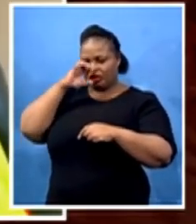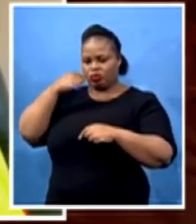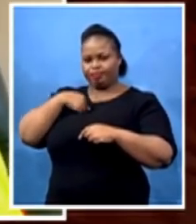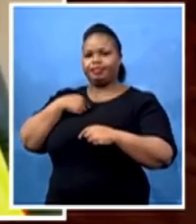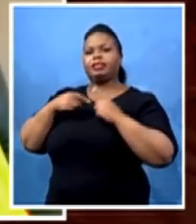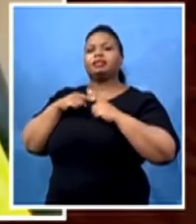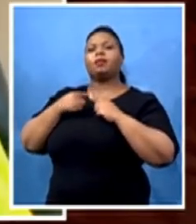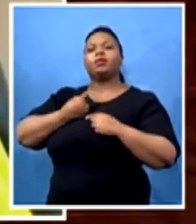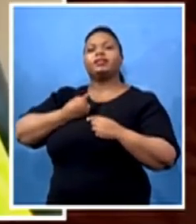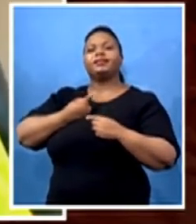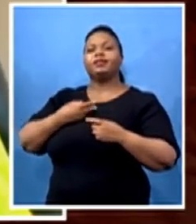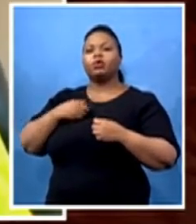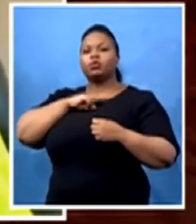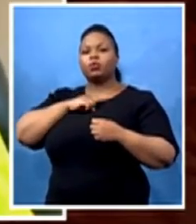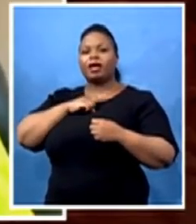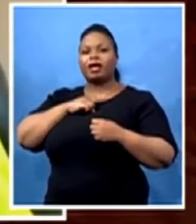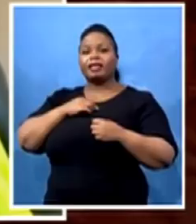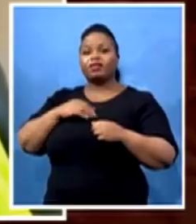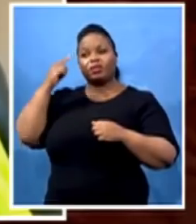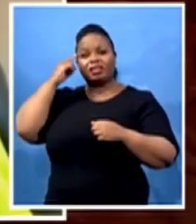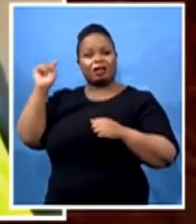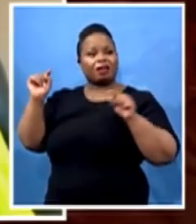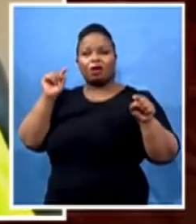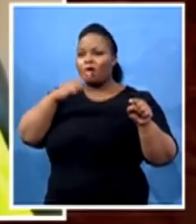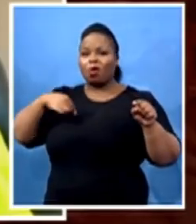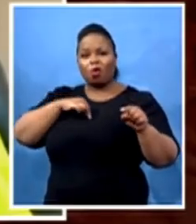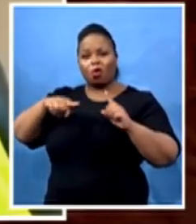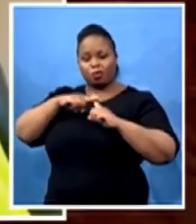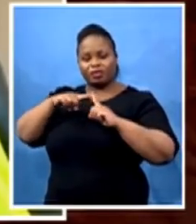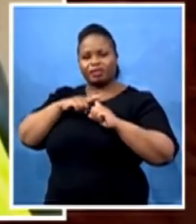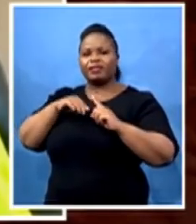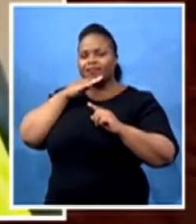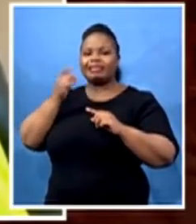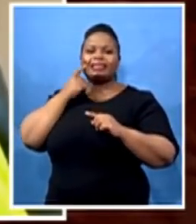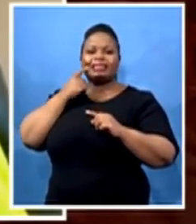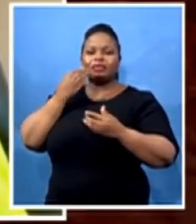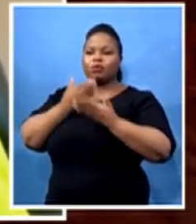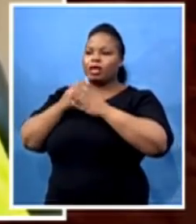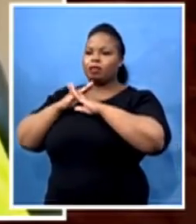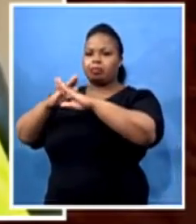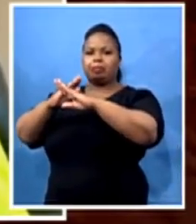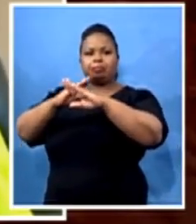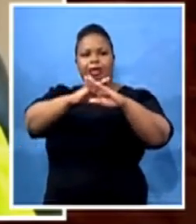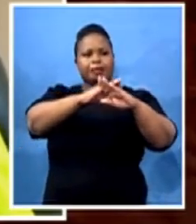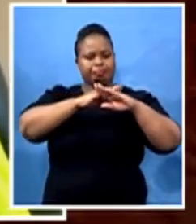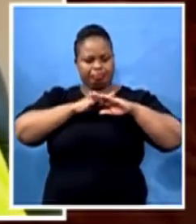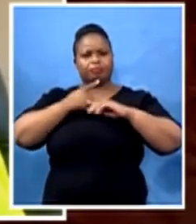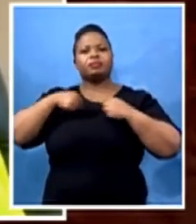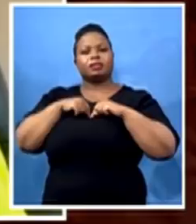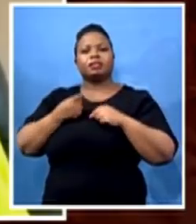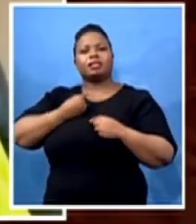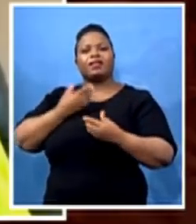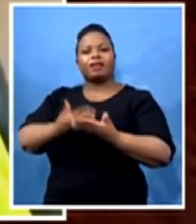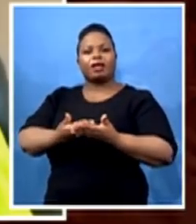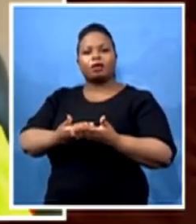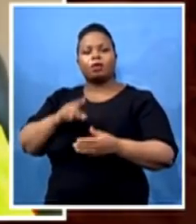do the test on them, they will be able to be even if they are positive because they are treating, we are treating each other. You treat me as